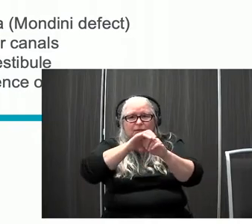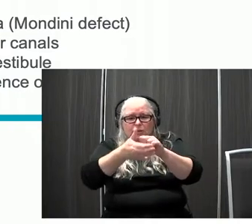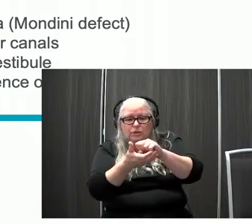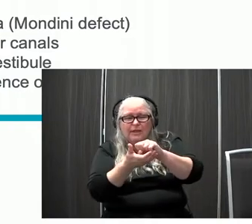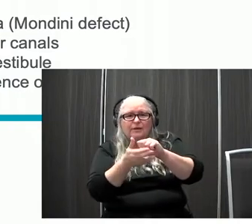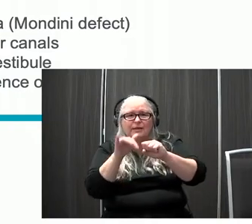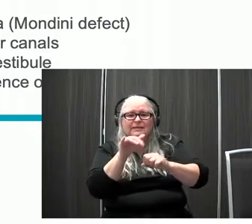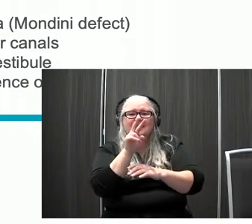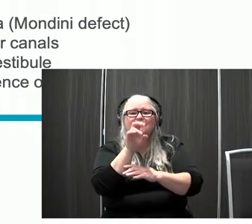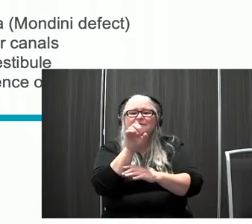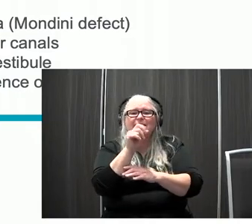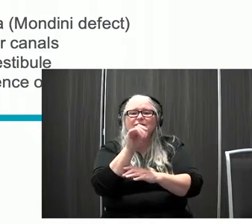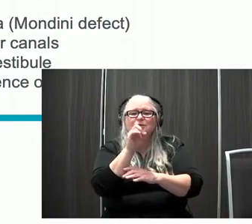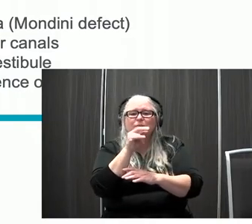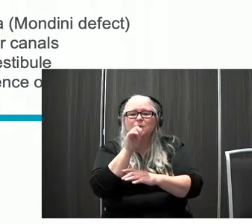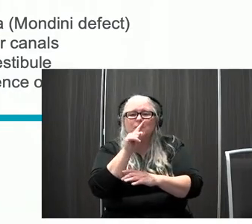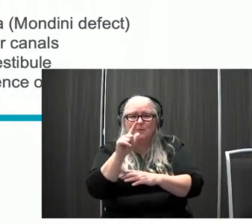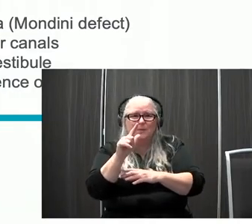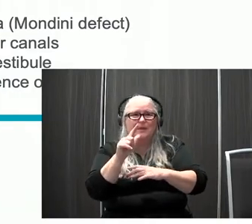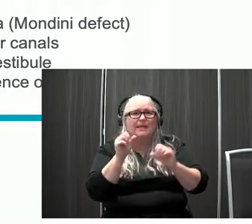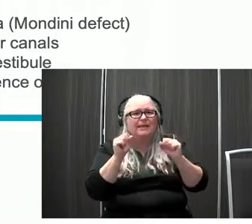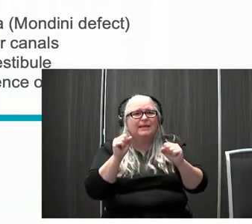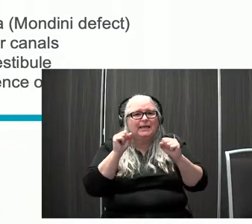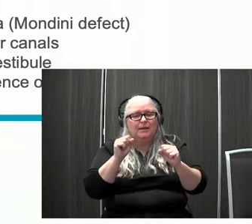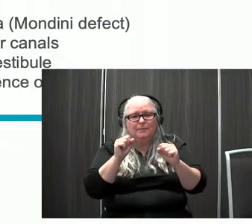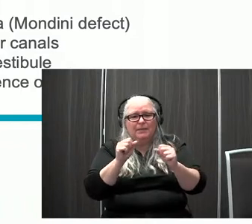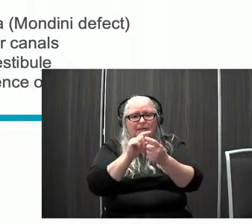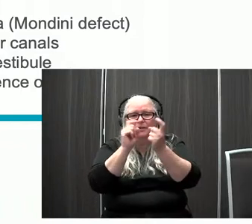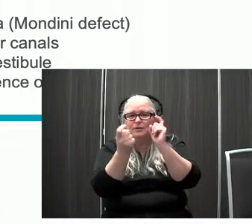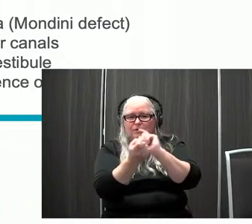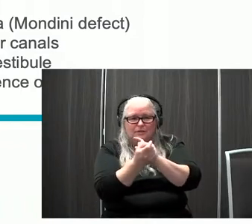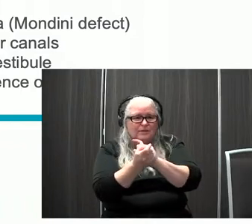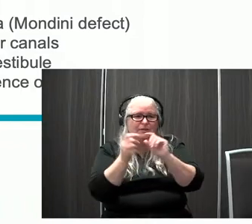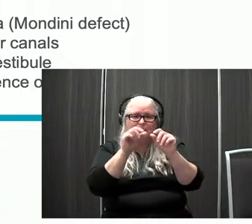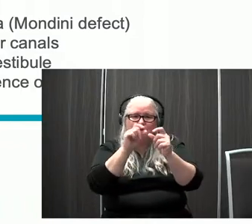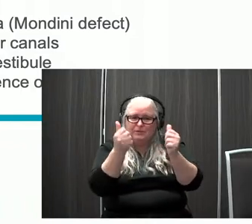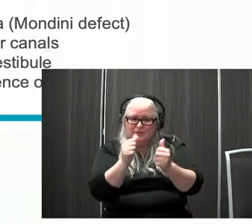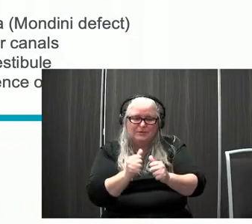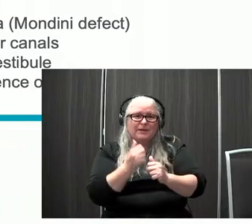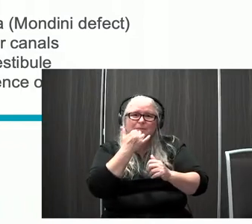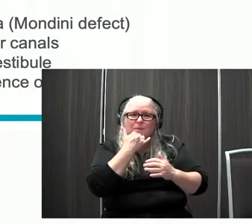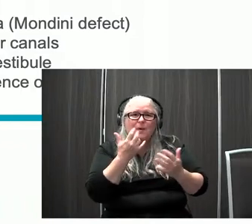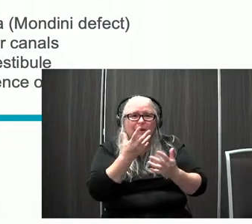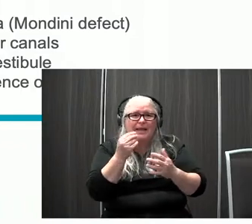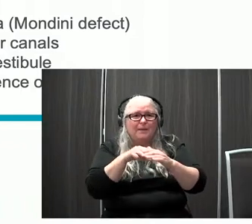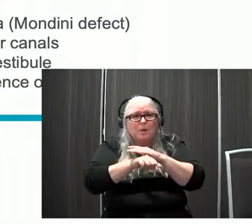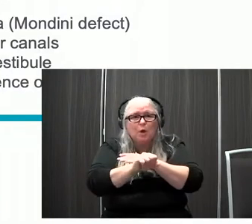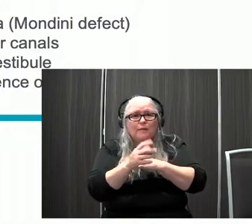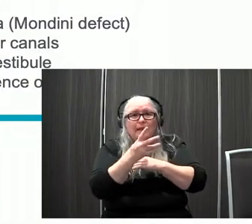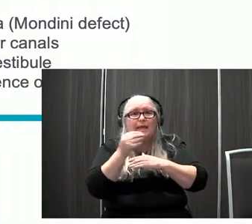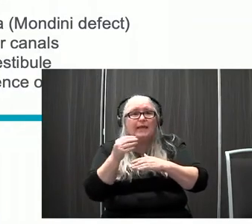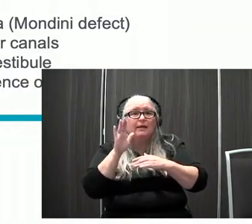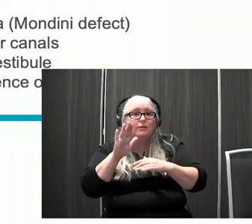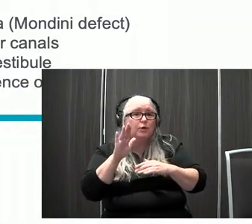vestibule shape. And that can be dysplastic at birth. And finally, they may have some abnormalities of their auditory nerve. So the